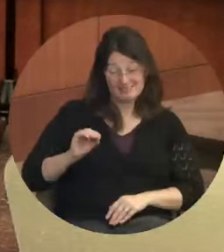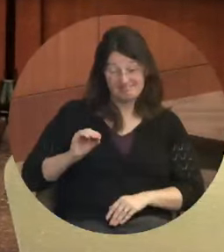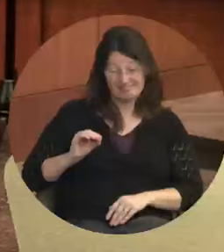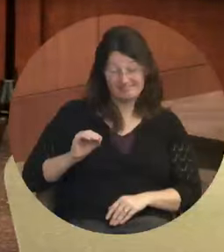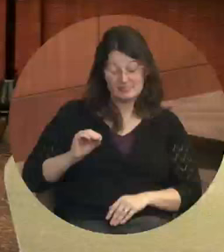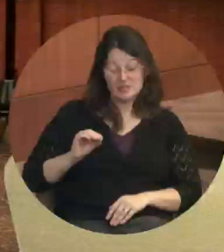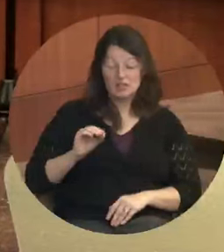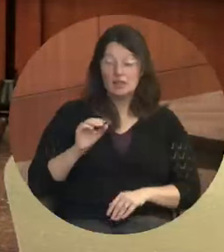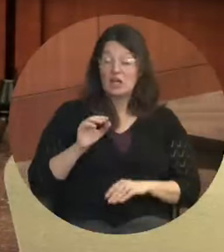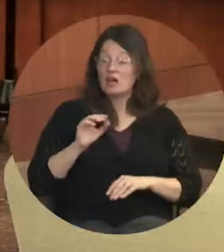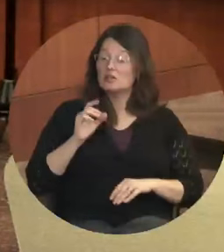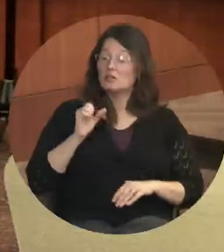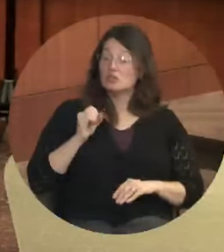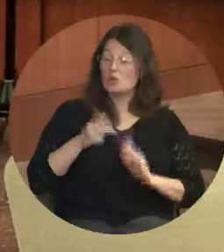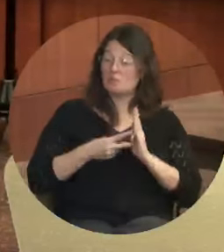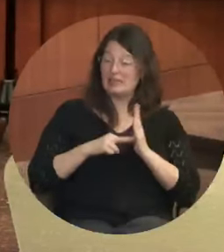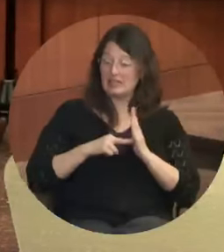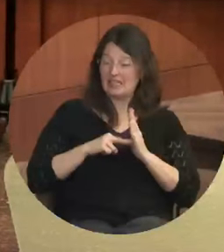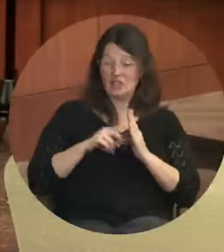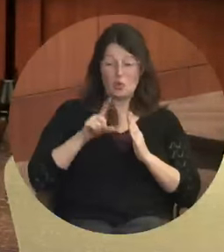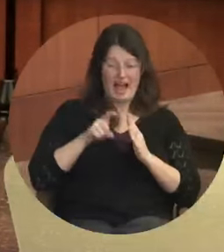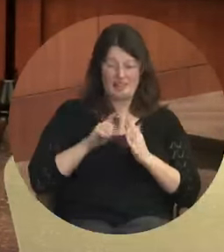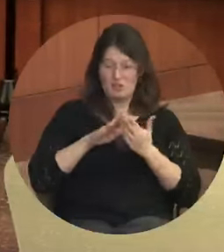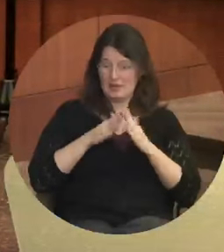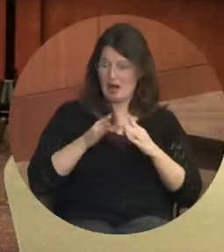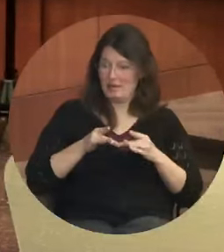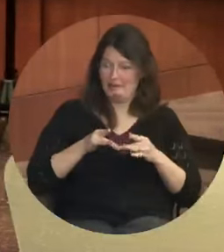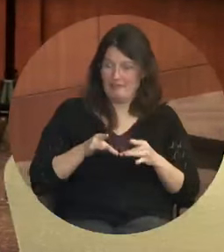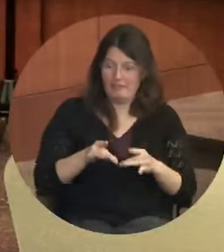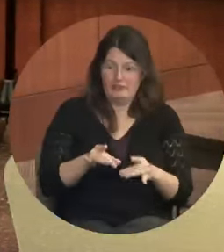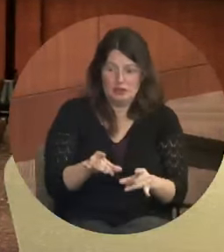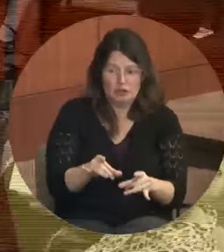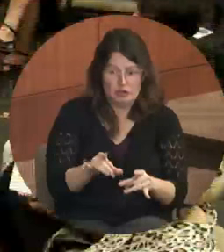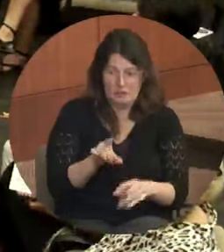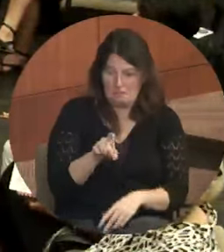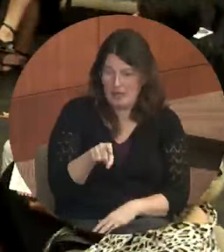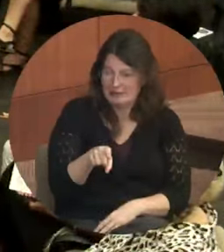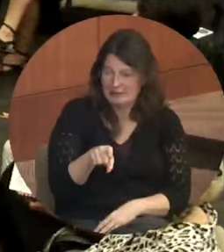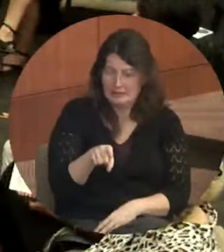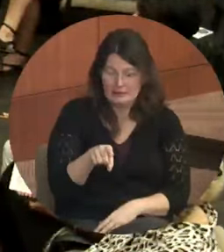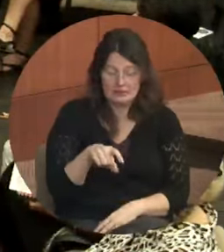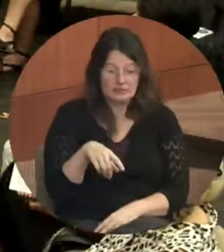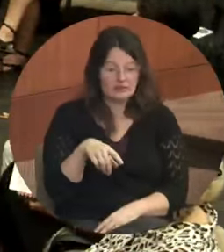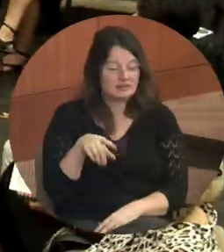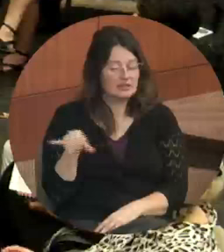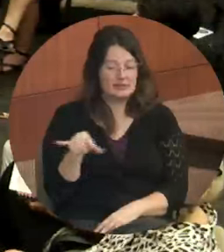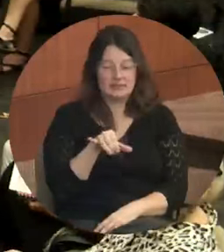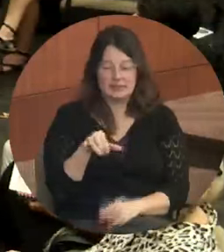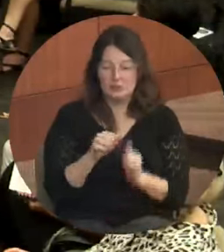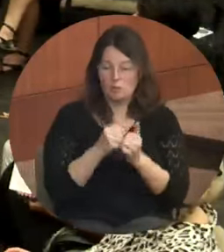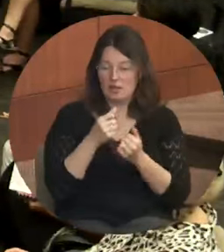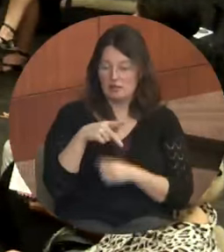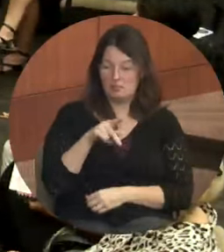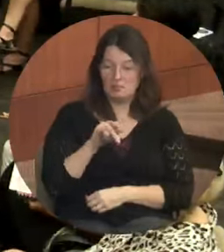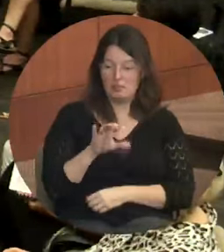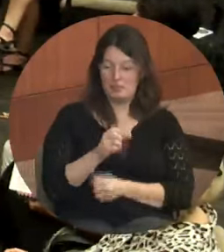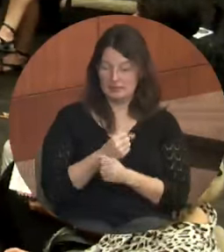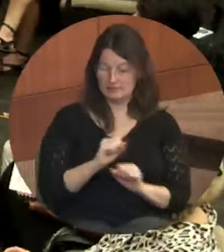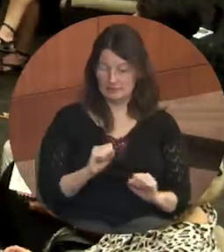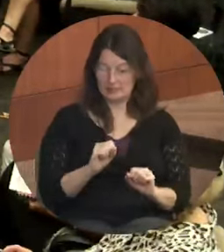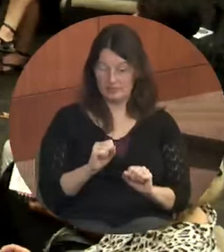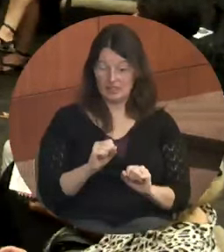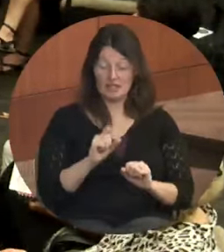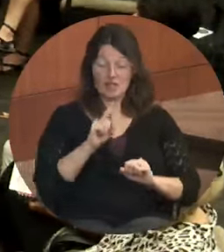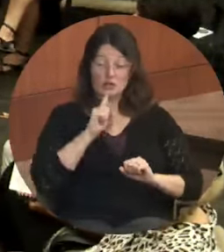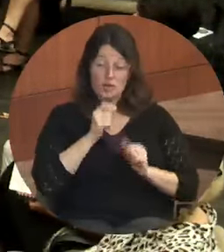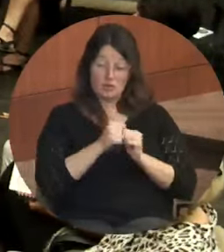So it does force you to get pretty efficient, right? And that's true with public safety. We reached a point in police